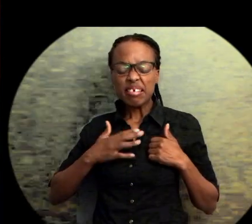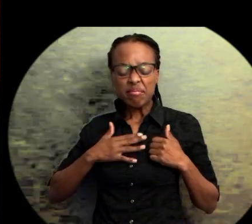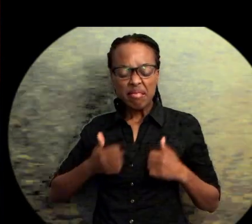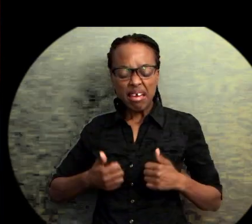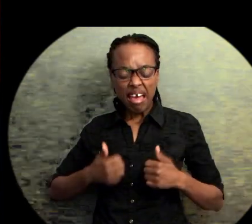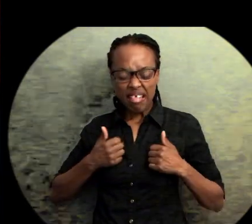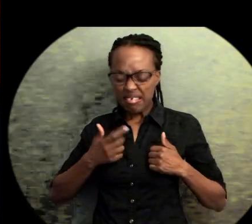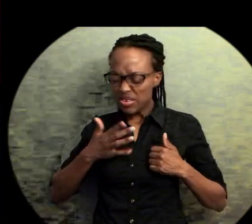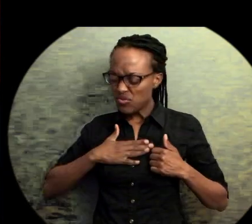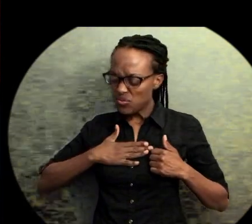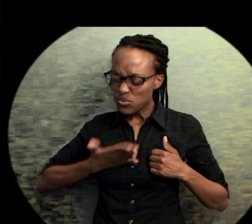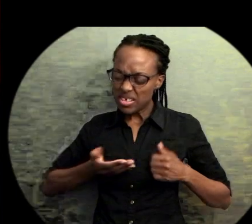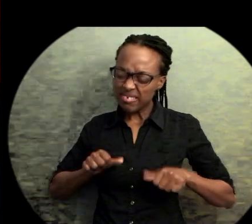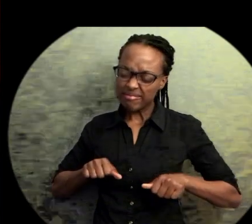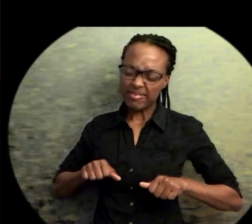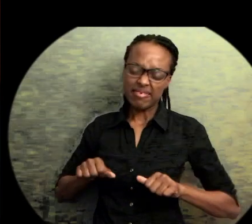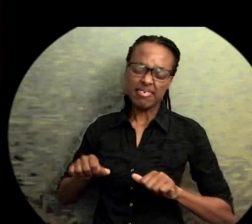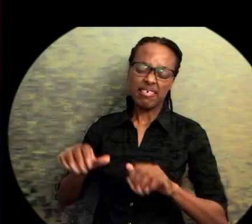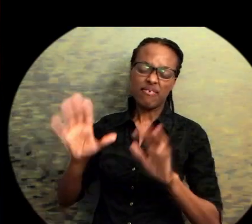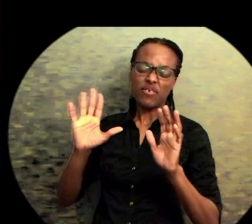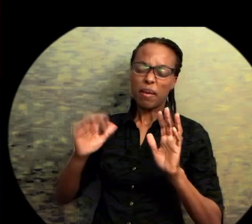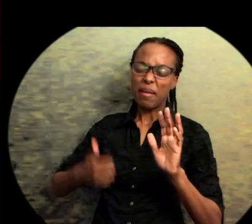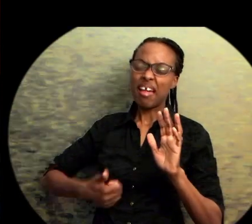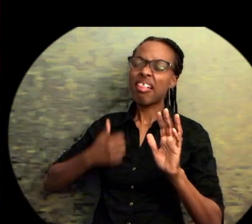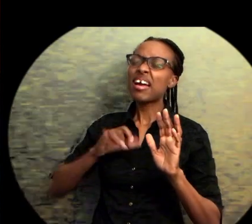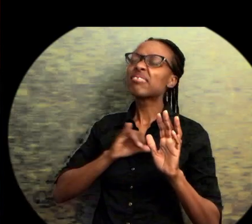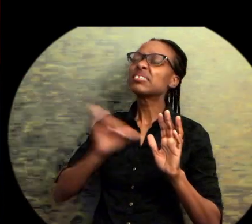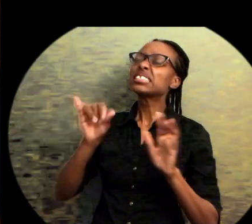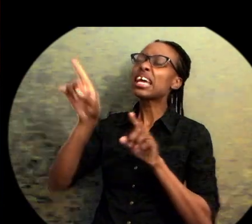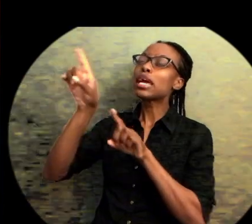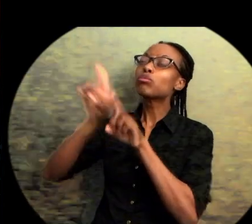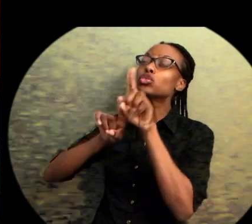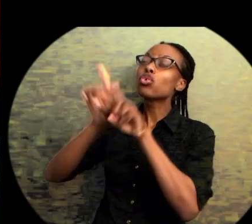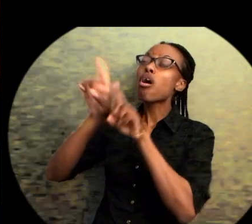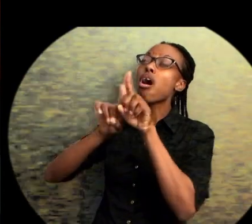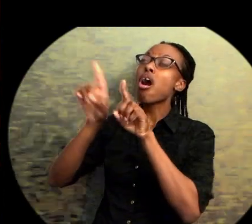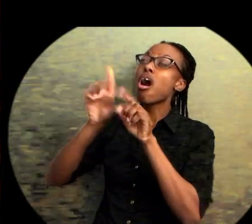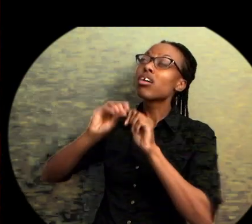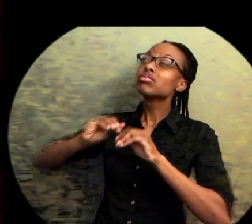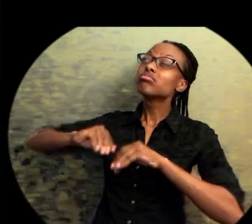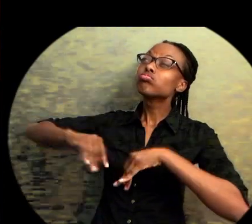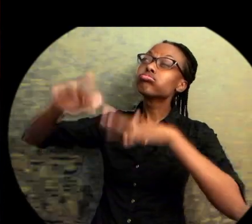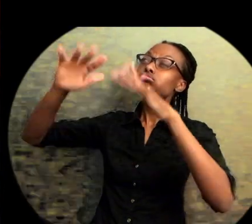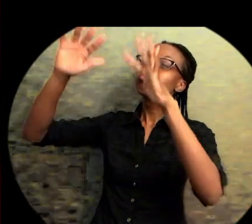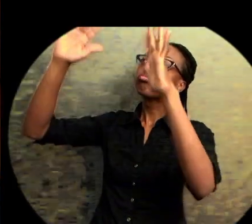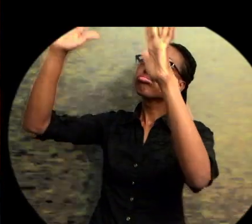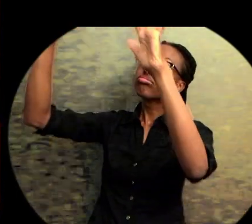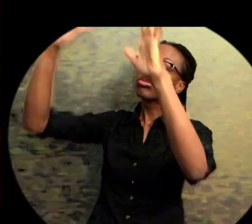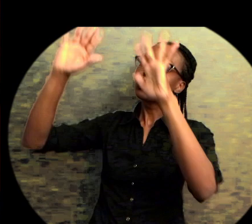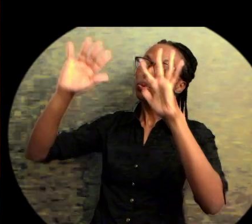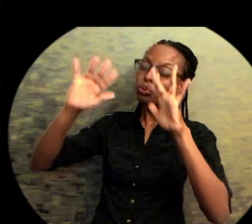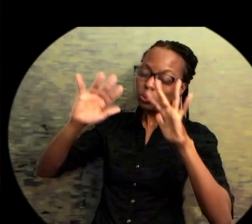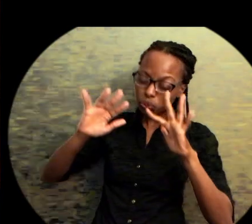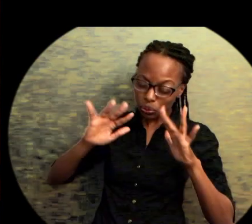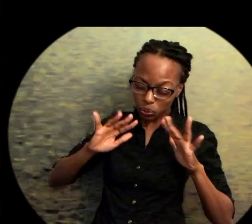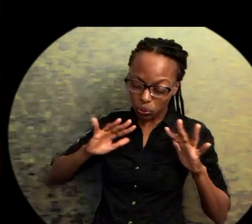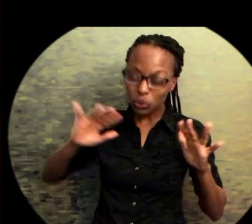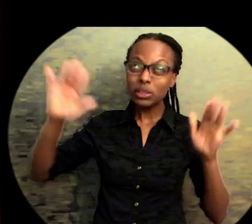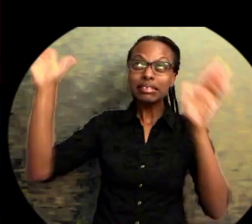that spark in the dark at the heart of the earth. Where fallen stars torn apart come together disguised as dirt.